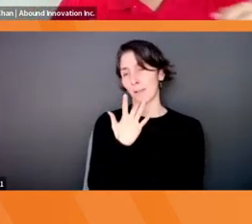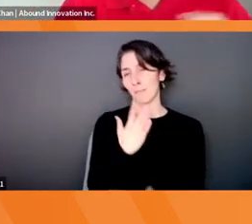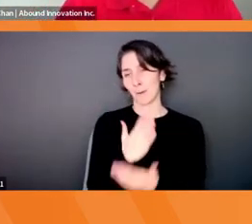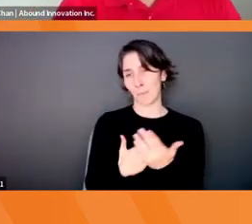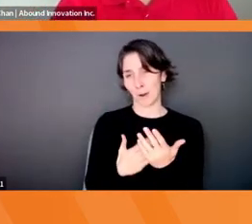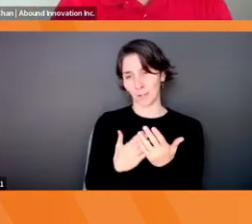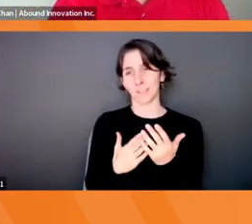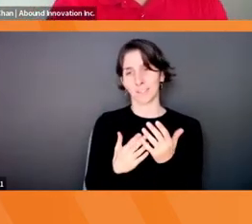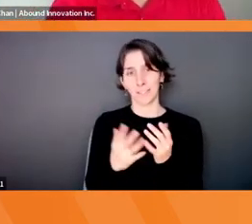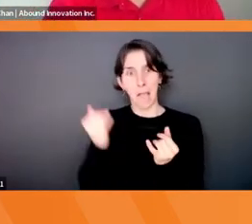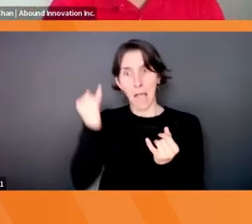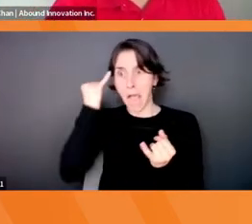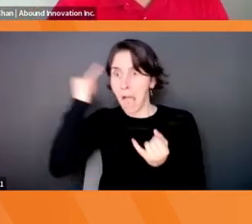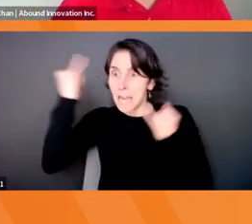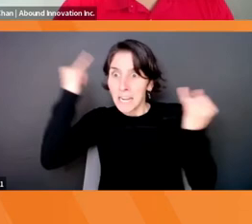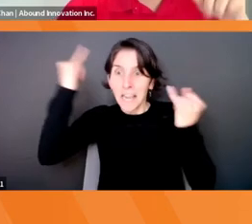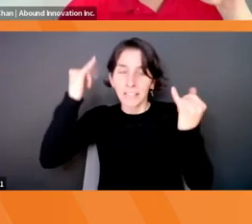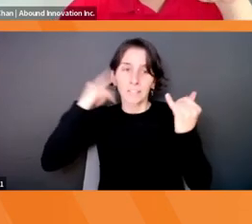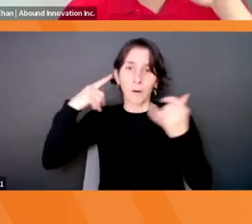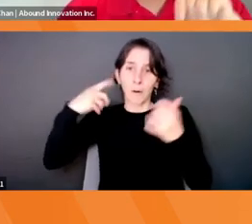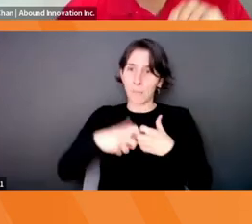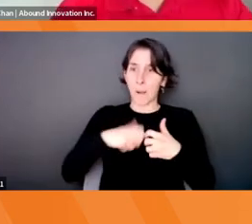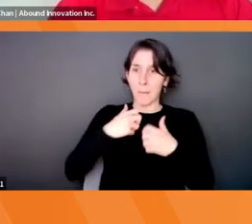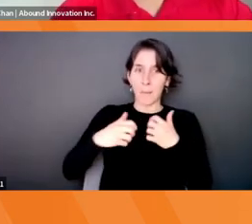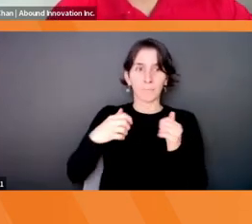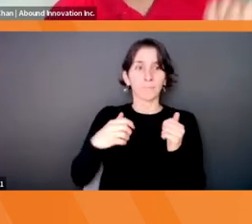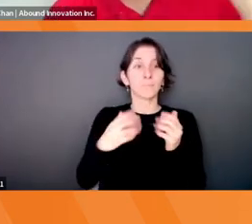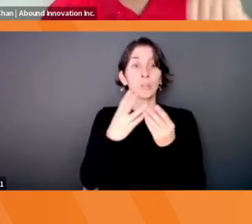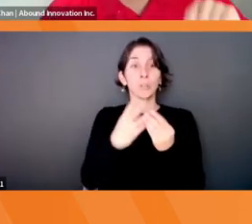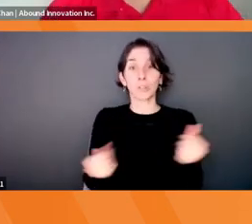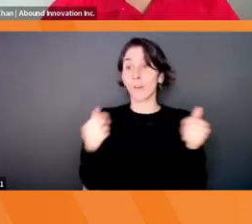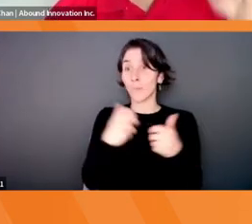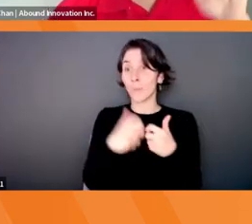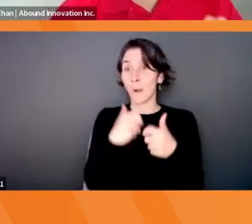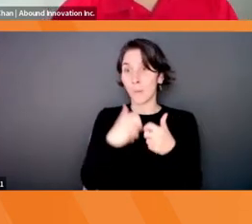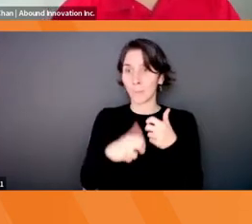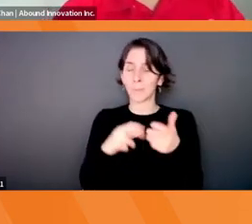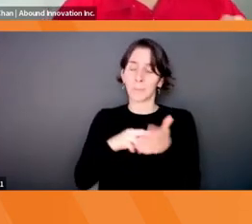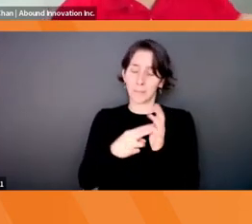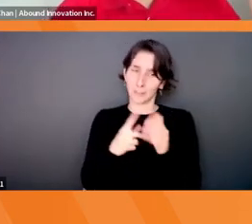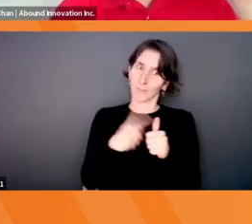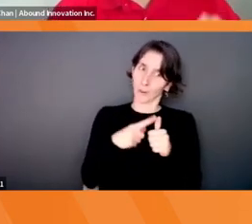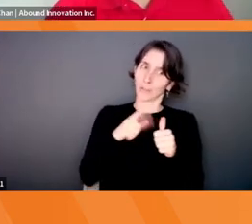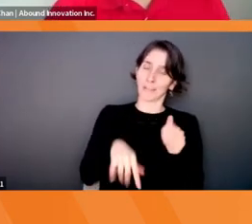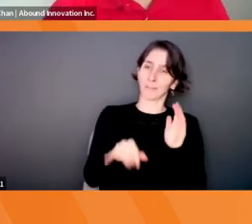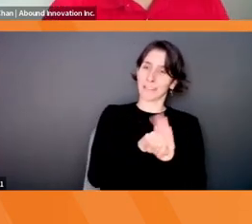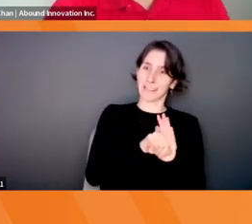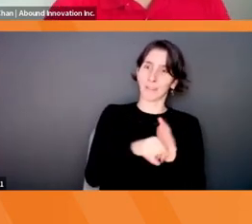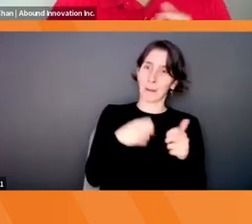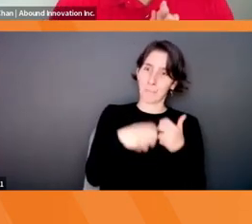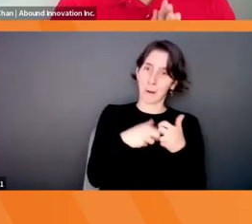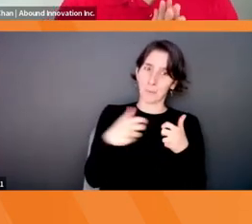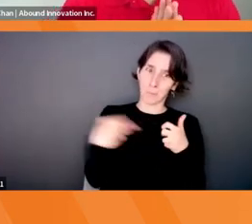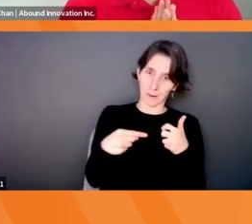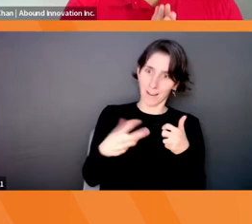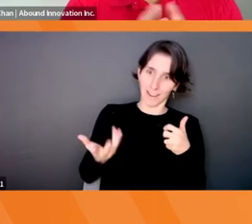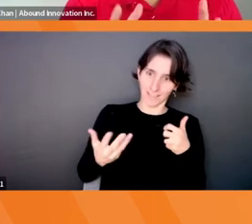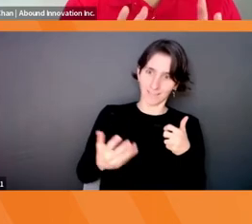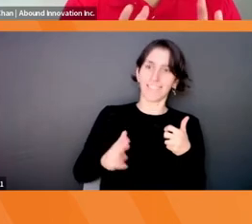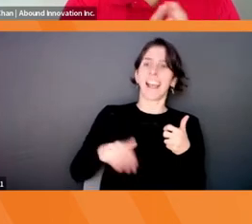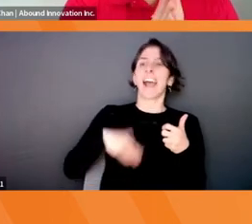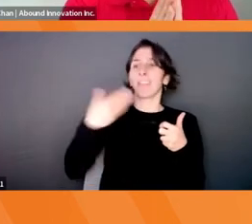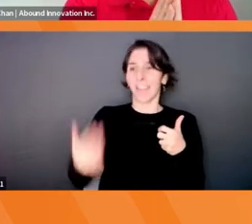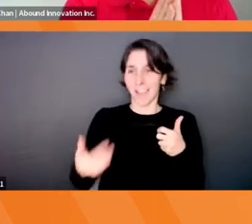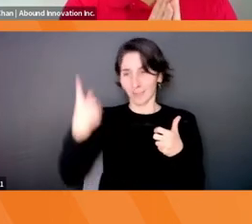ideas, right? Solving the problem. Remember, it says solve the problem here. So you actually need to know what the problem is. And not just dreaming just for fun. And so